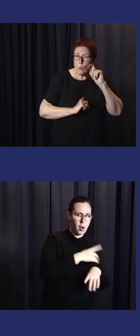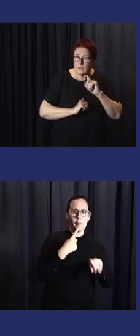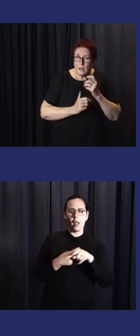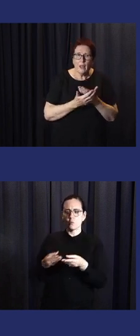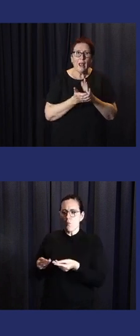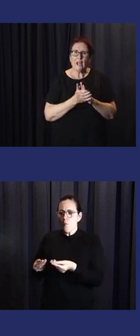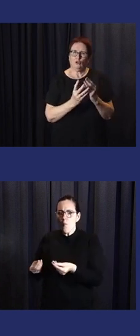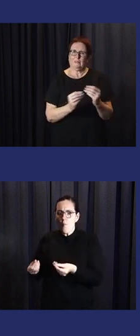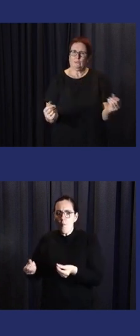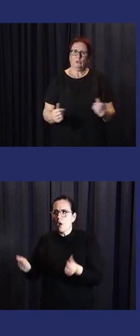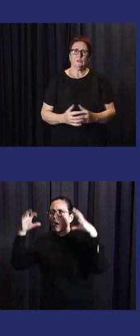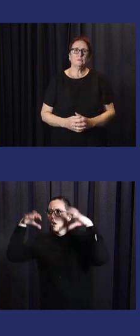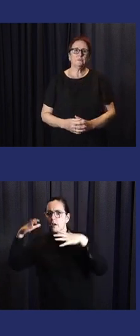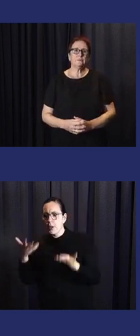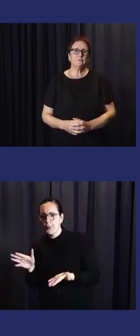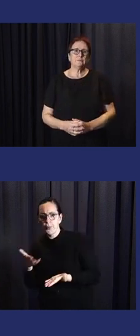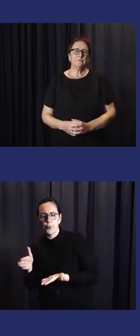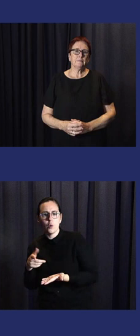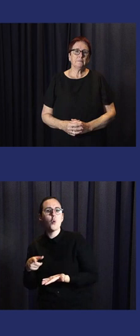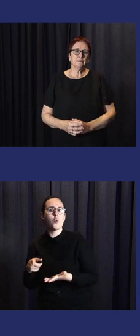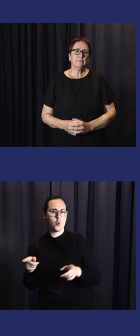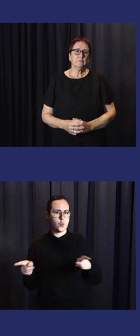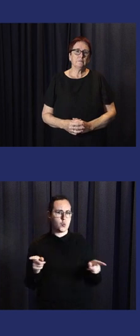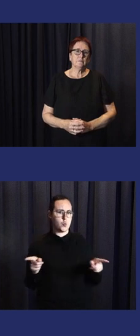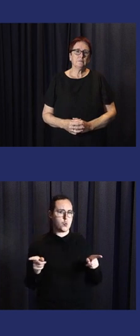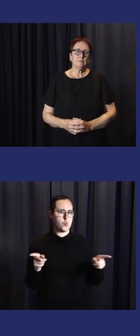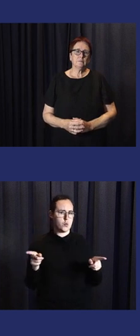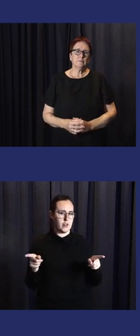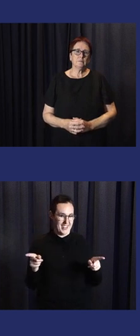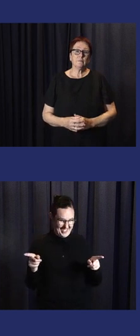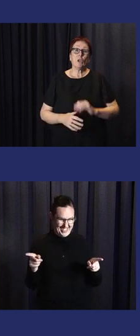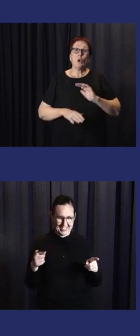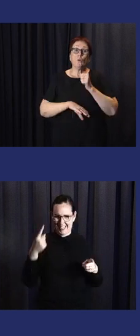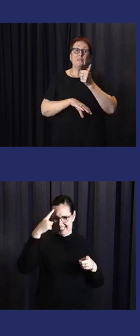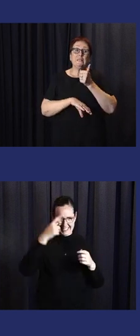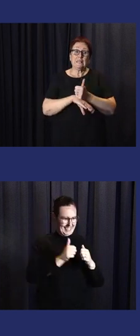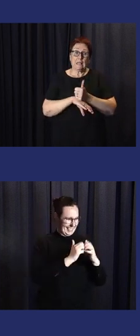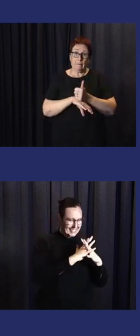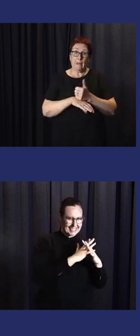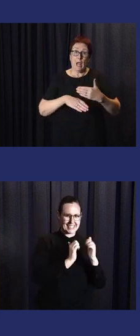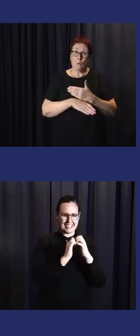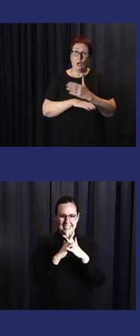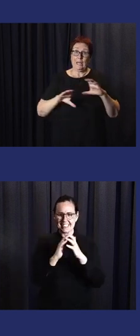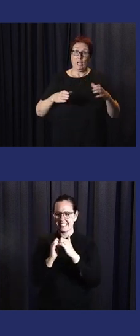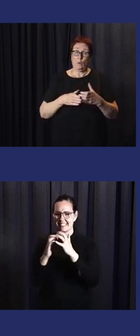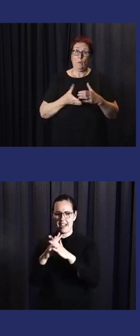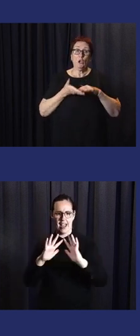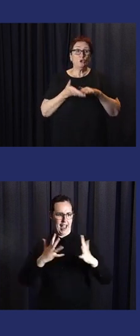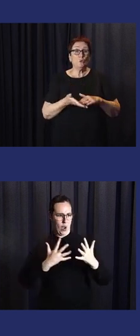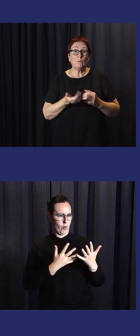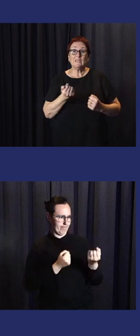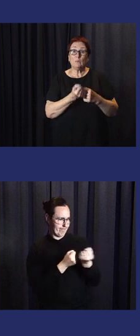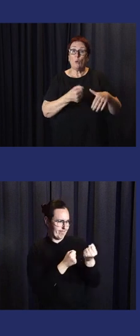level, we issued the directive and legal documents for the implementation of response solution by sector and field.